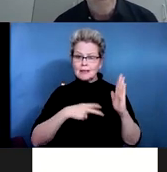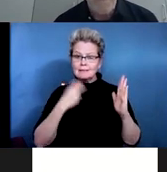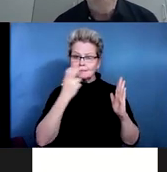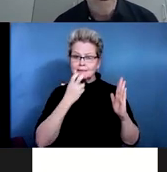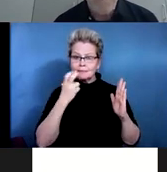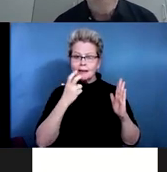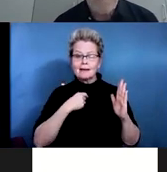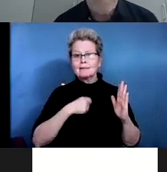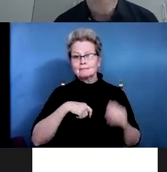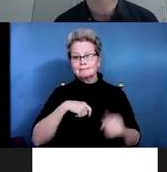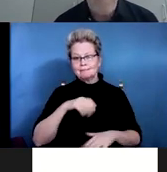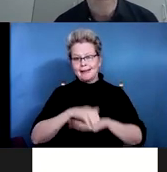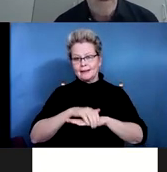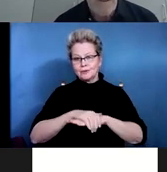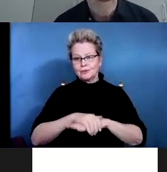Next slide.